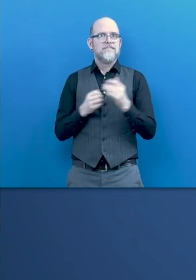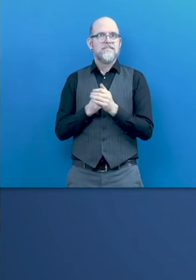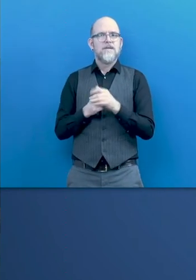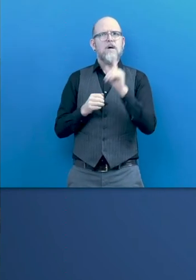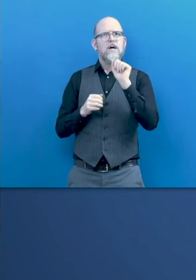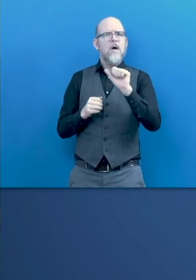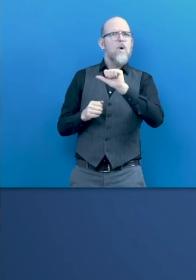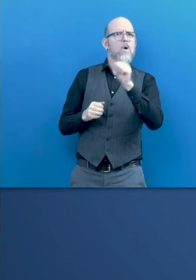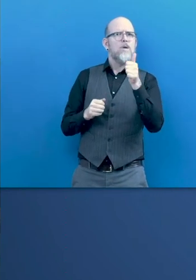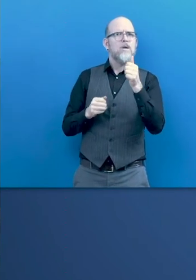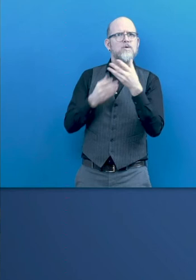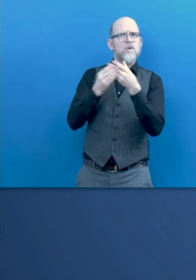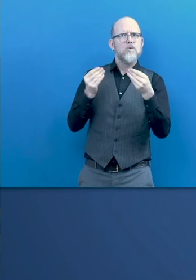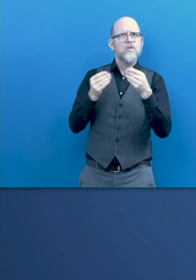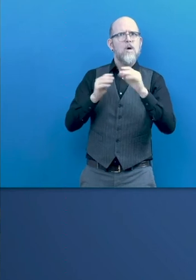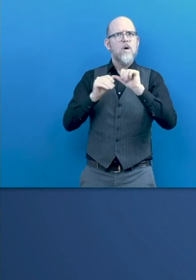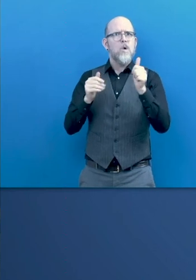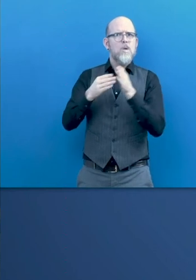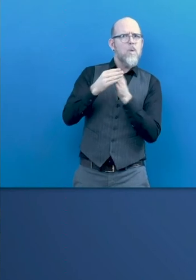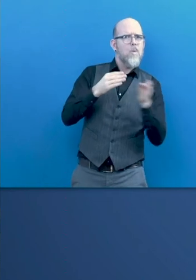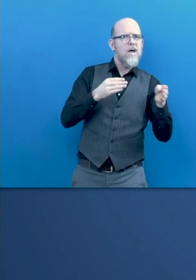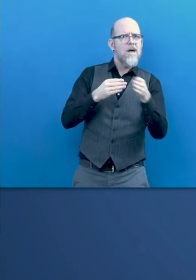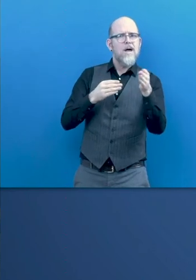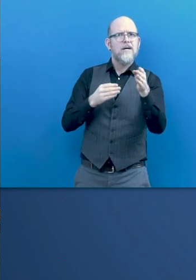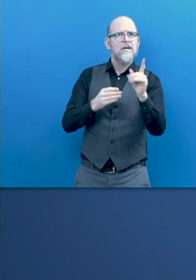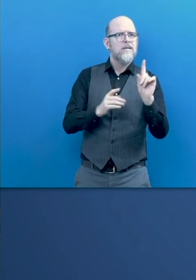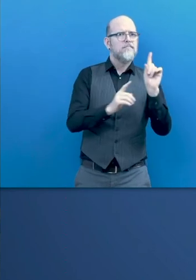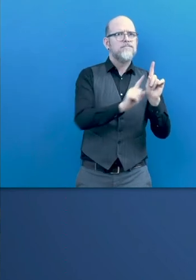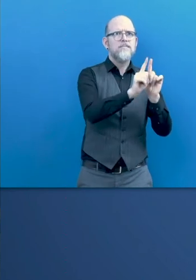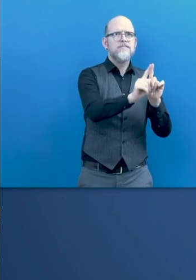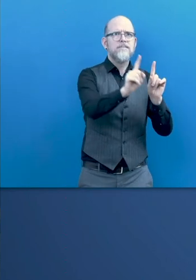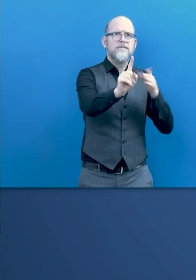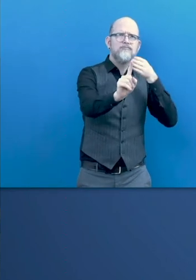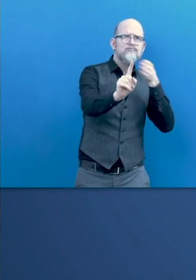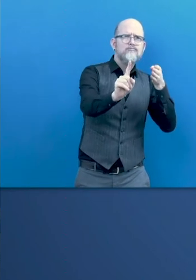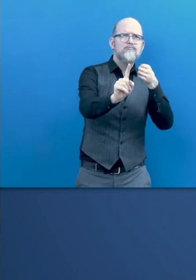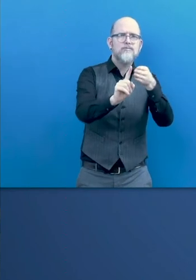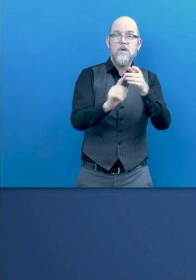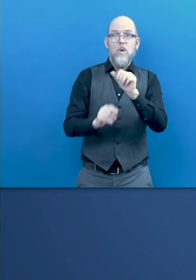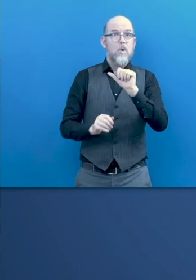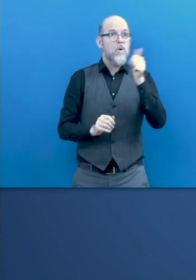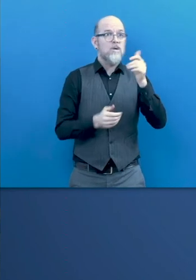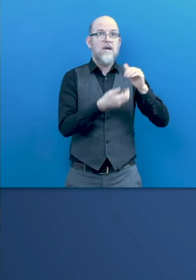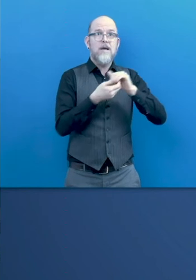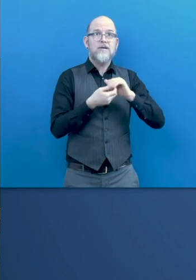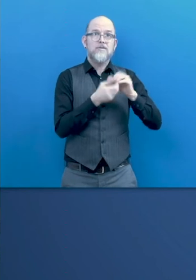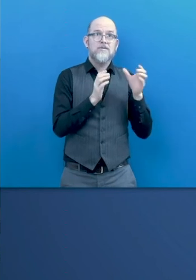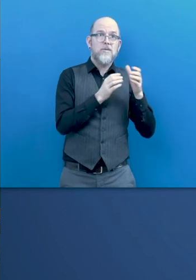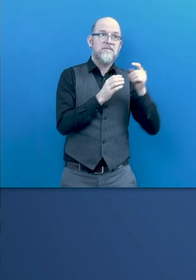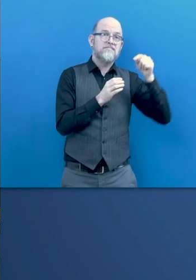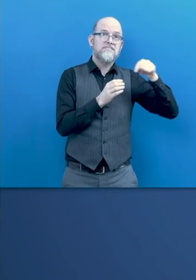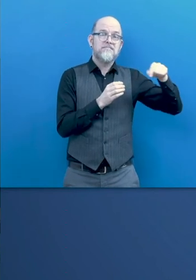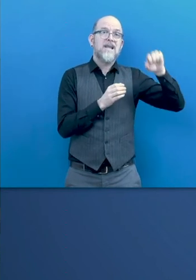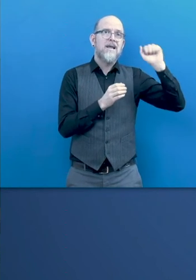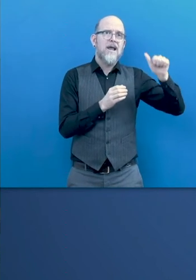other, other paths. There are parties, therefore, well